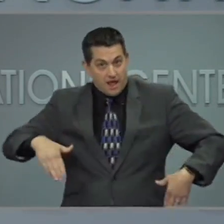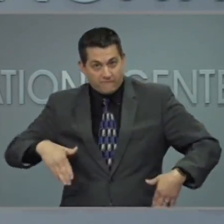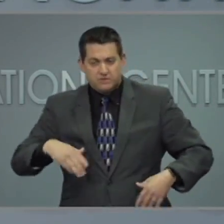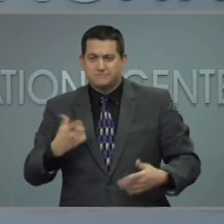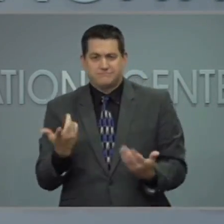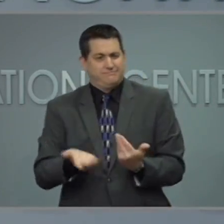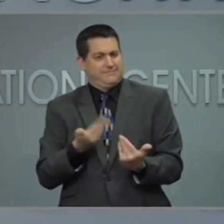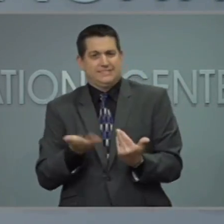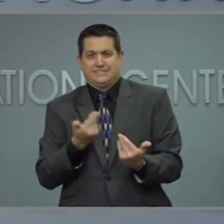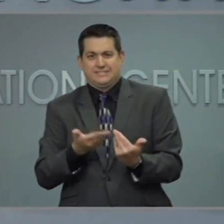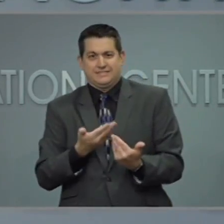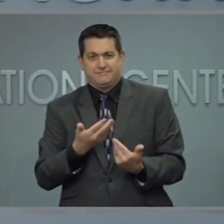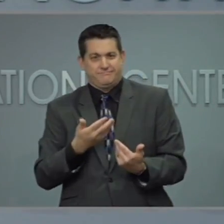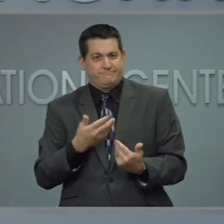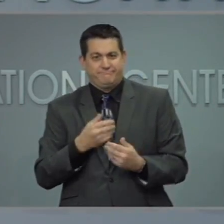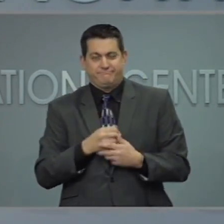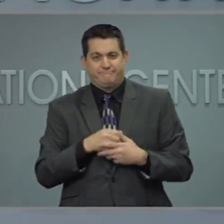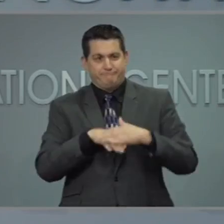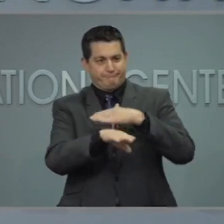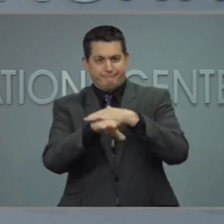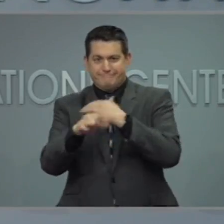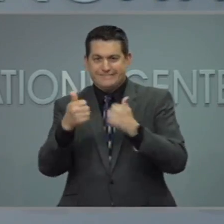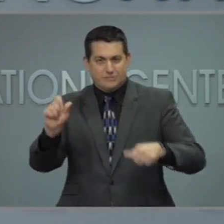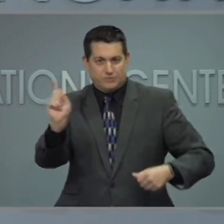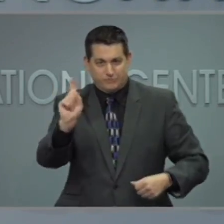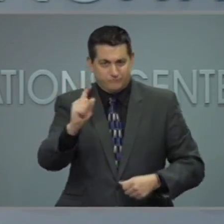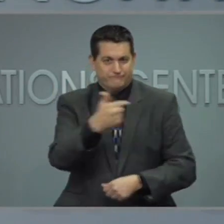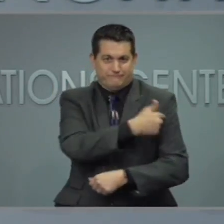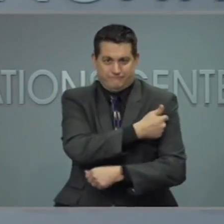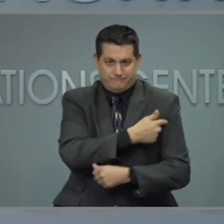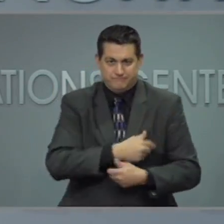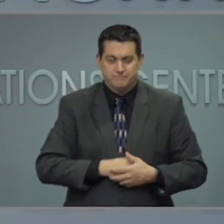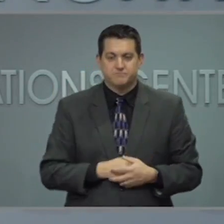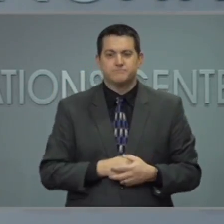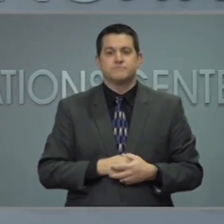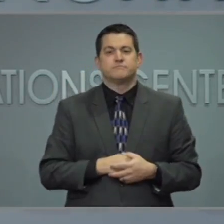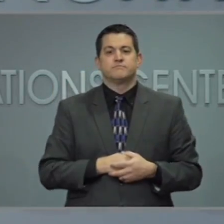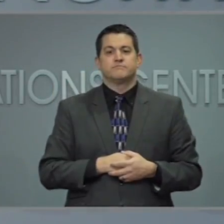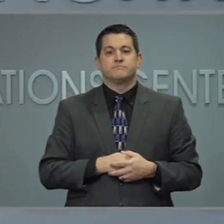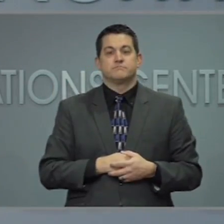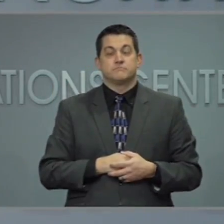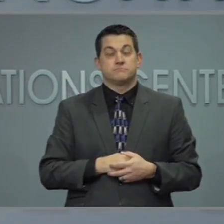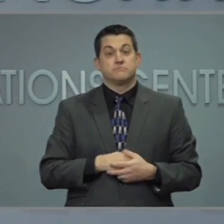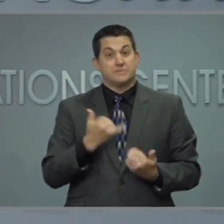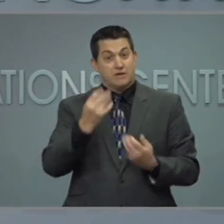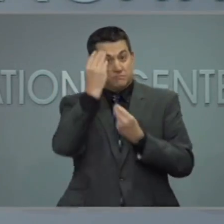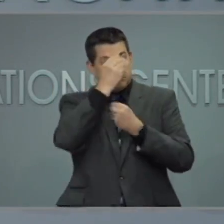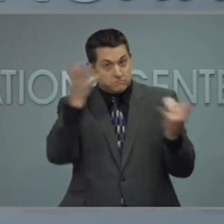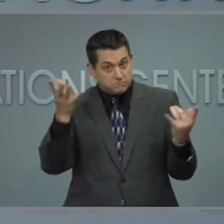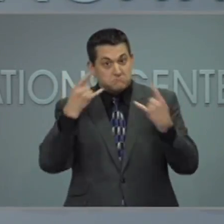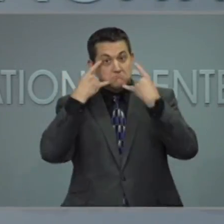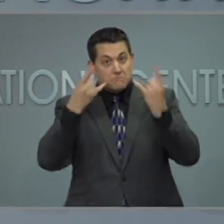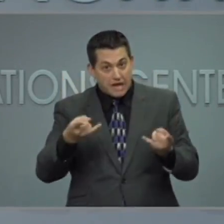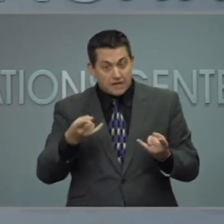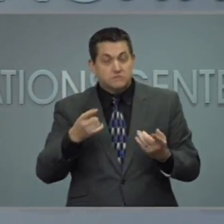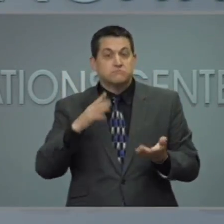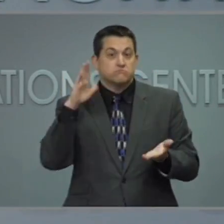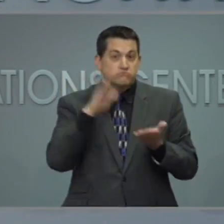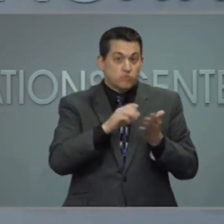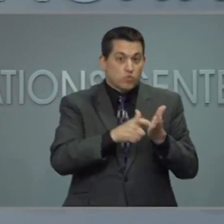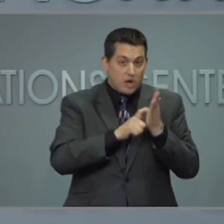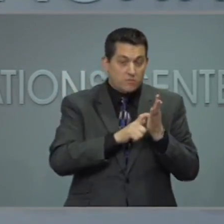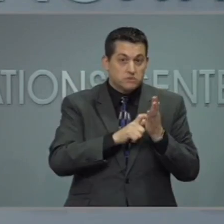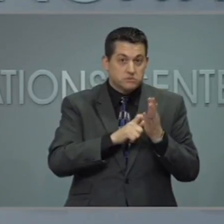and everywhere. While today's news means that we are even closer to putting this behind us. It